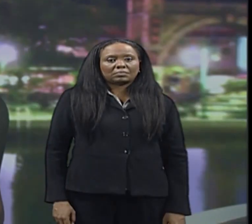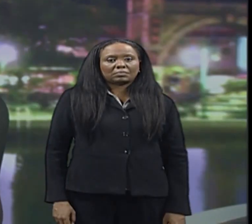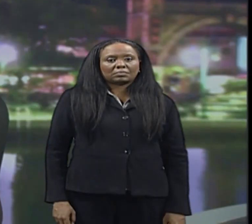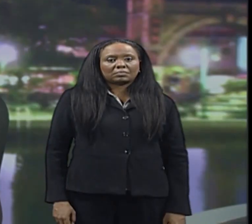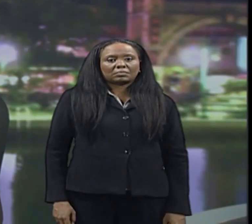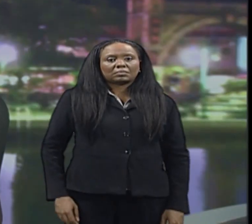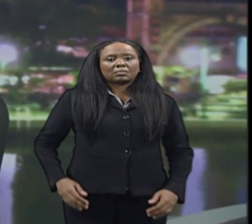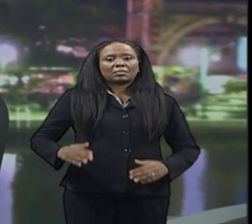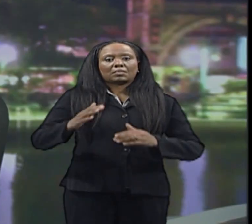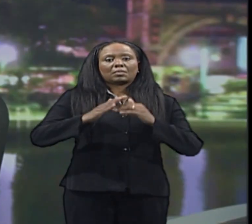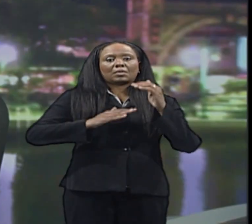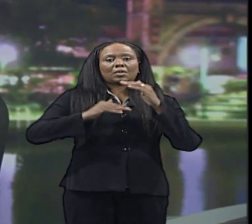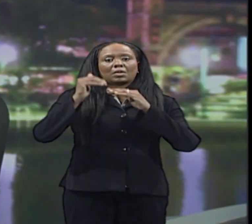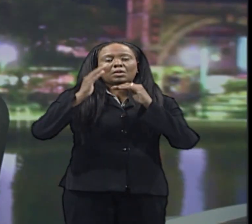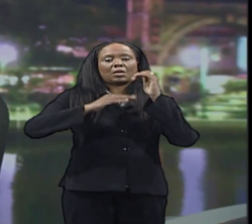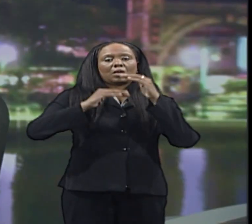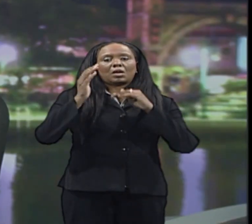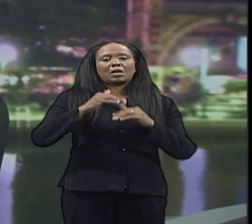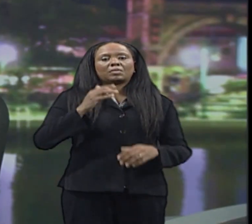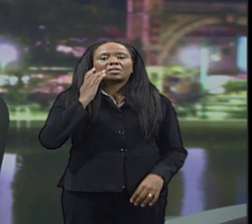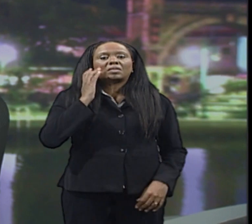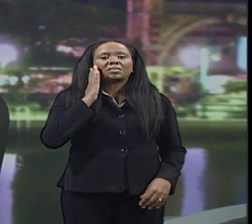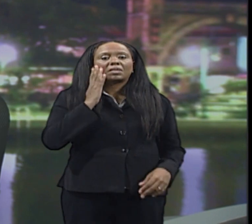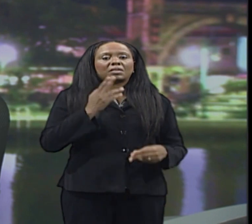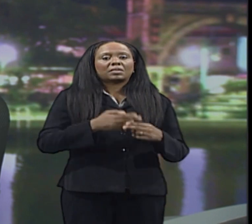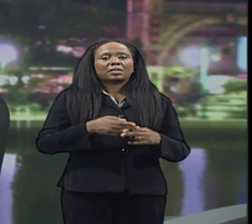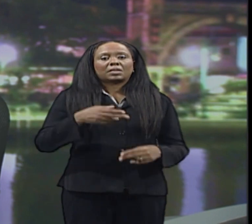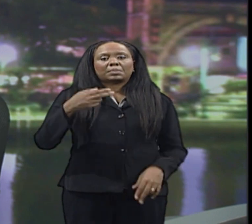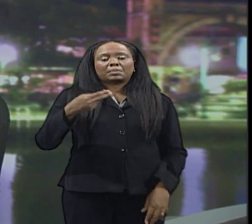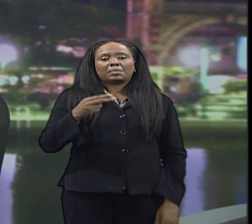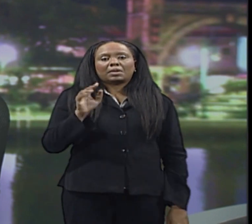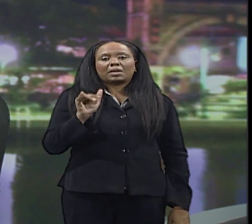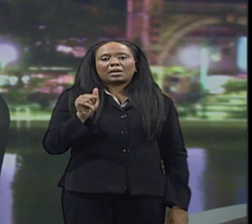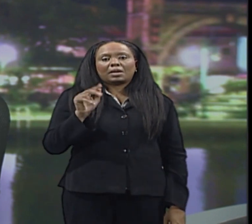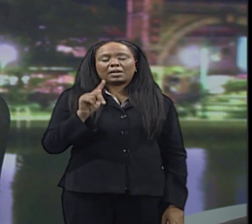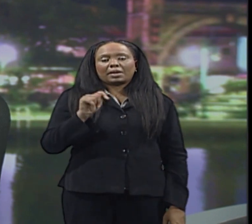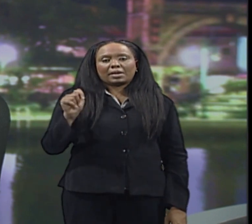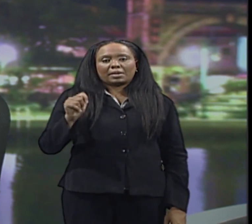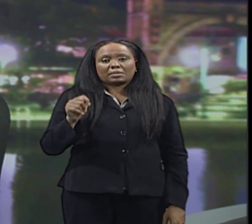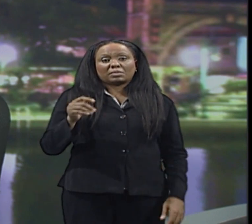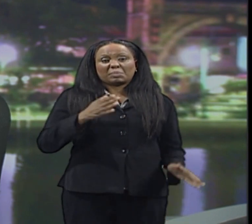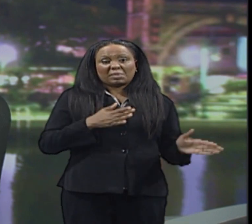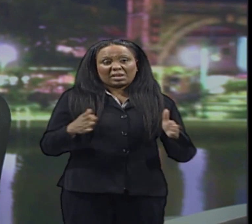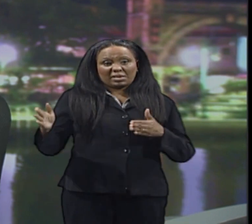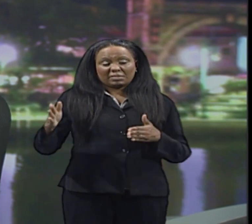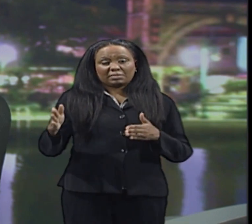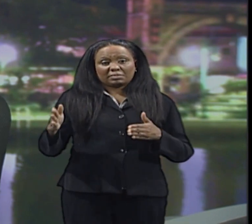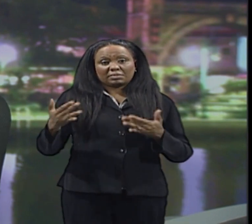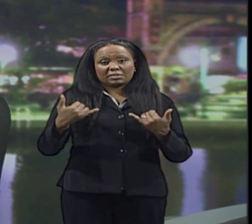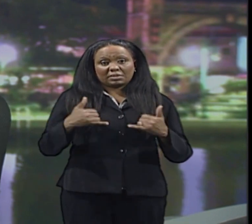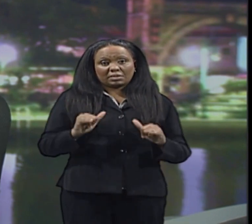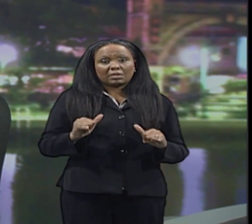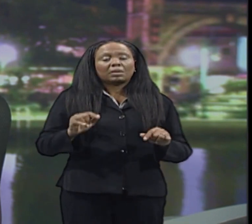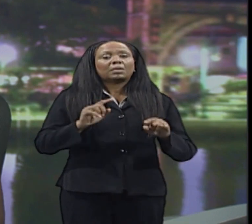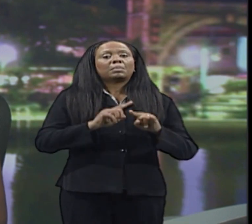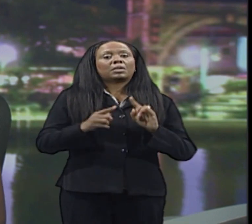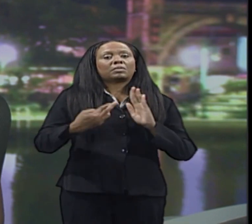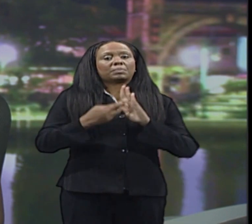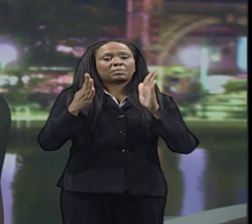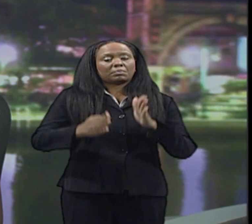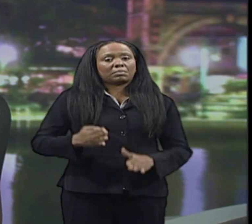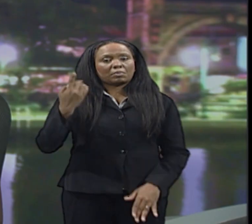With the construction of the Hyatt stall, the Democratic Labour Party candidate for the city of Bridgetown, Henderson Williams,